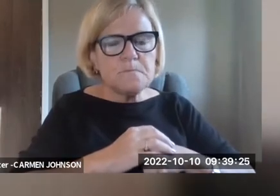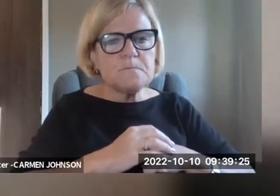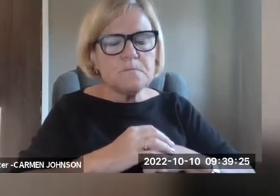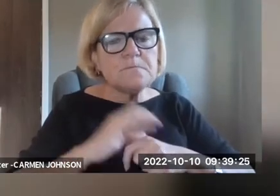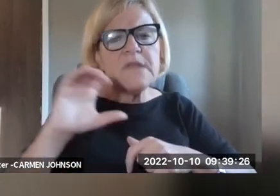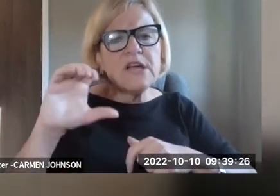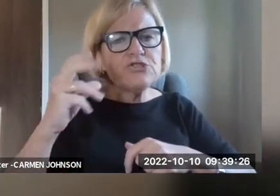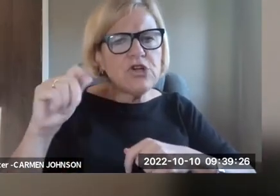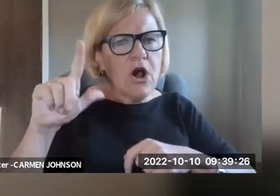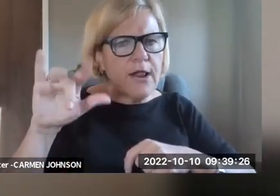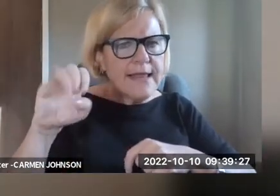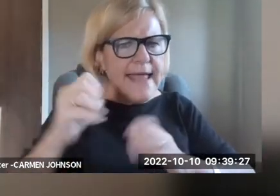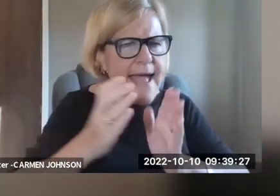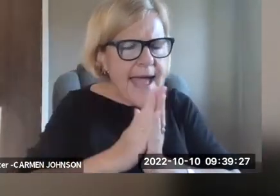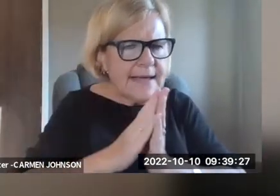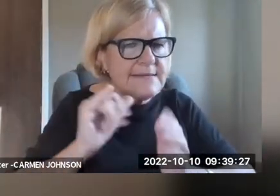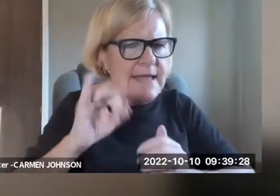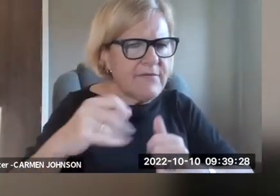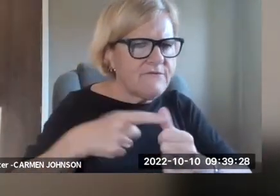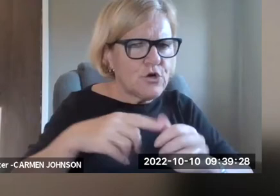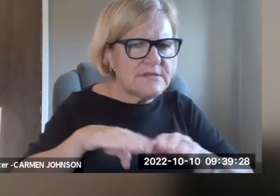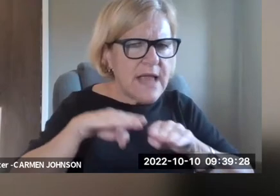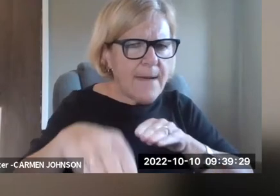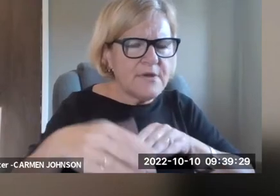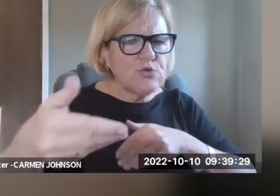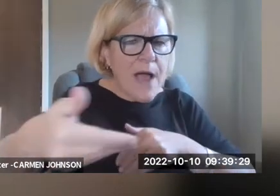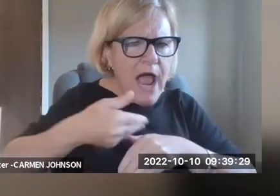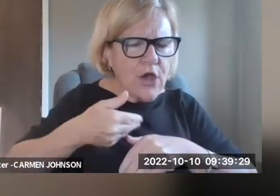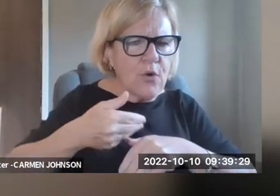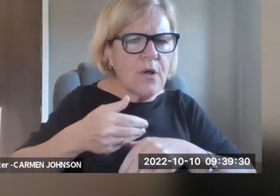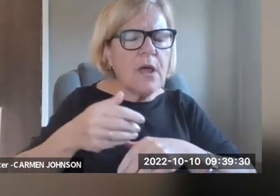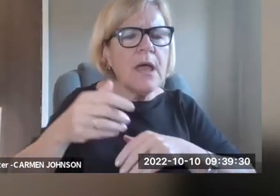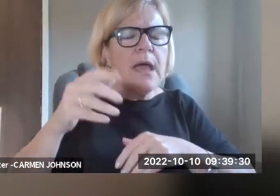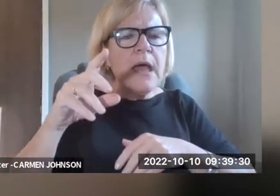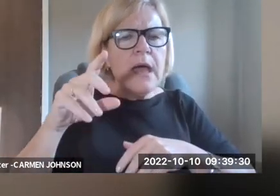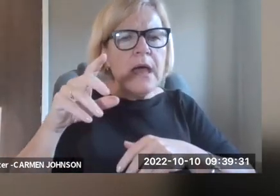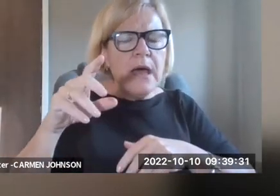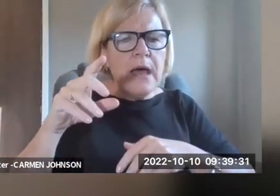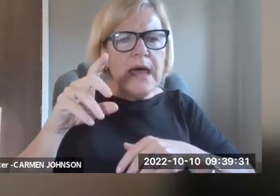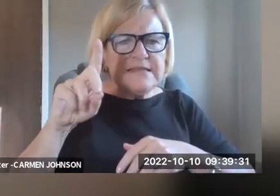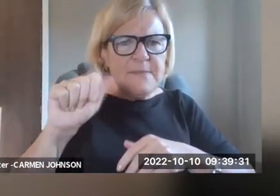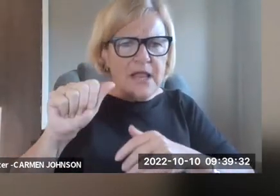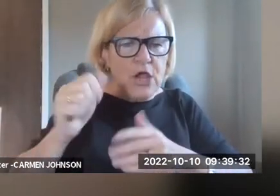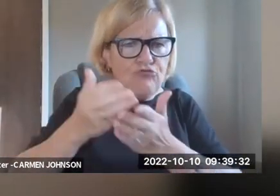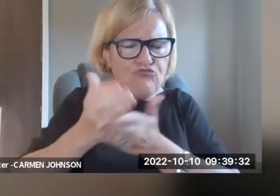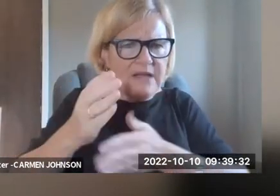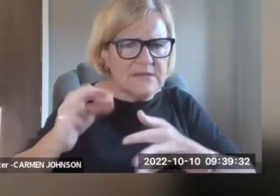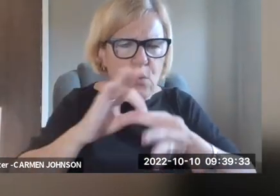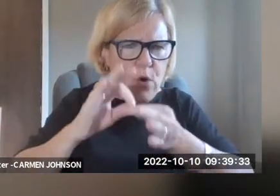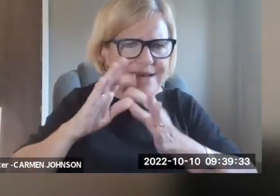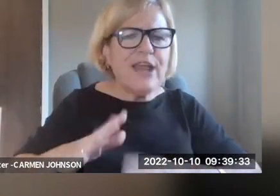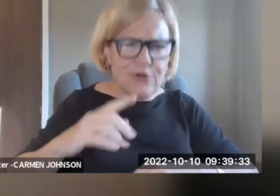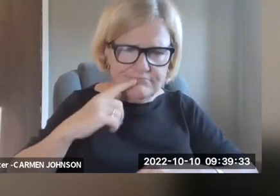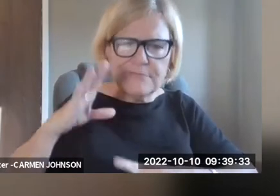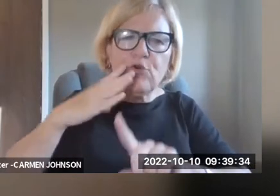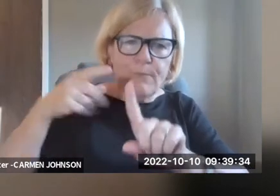So now there are some questions. Um, so, uh, Charlie asks whether or not the first